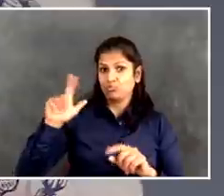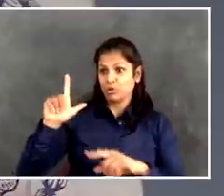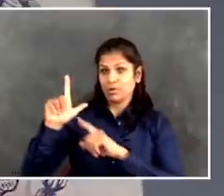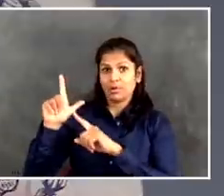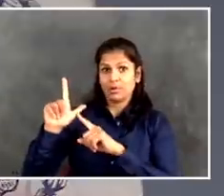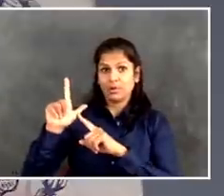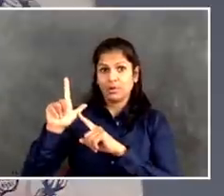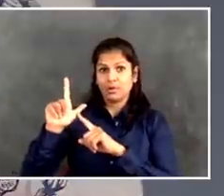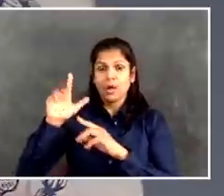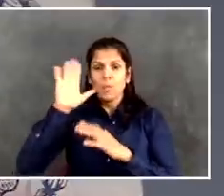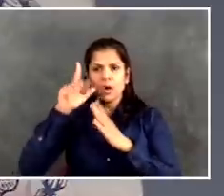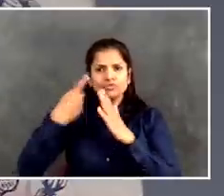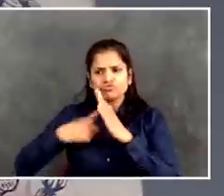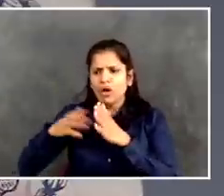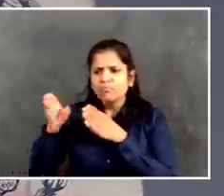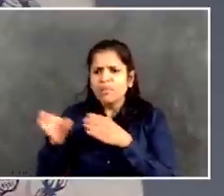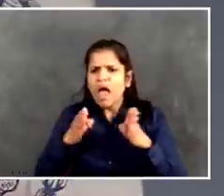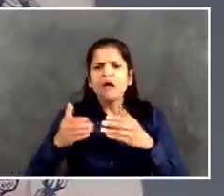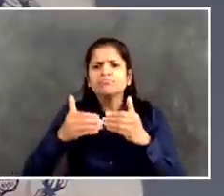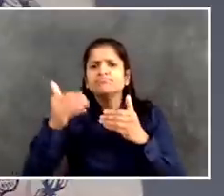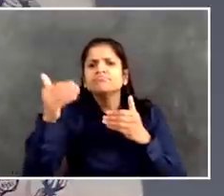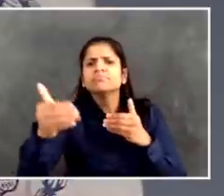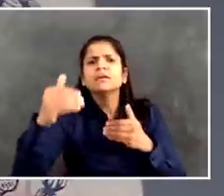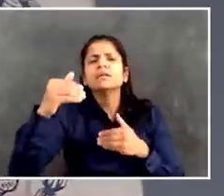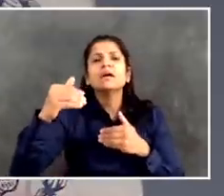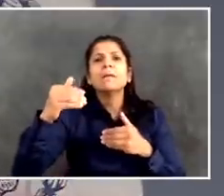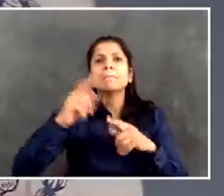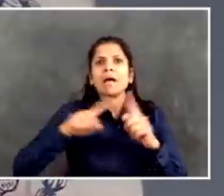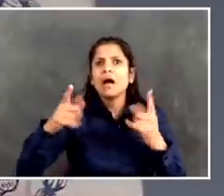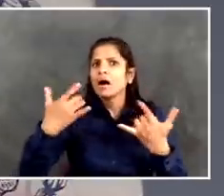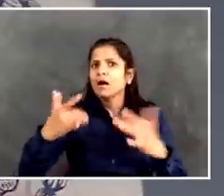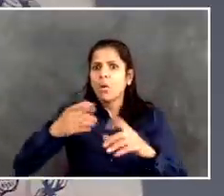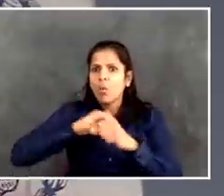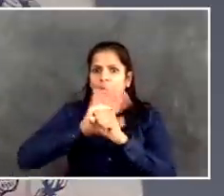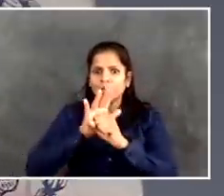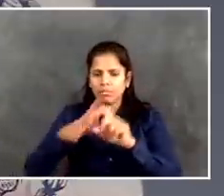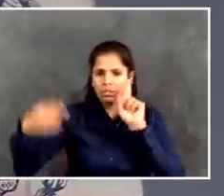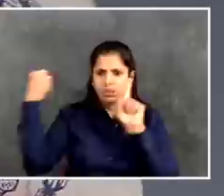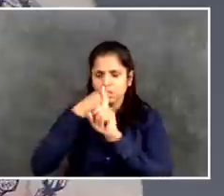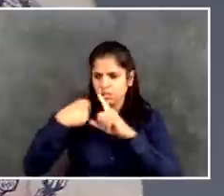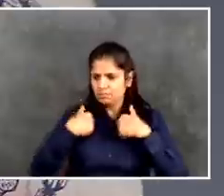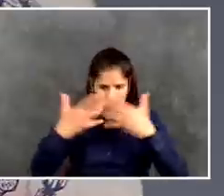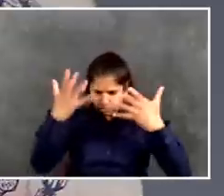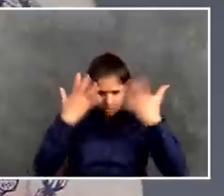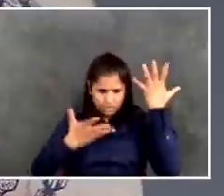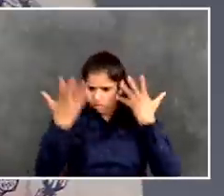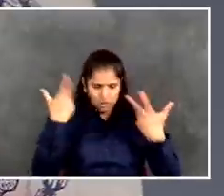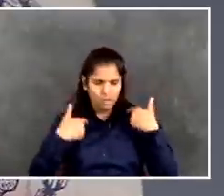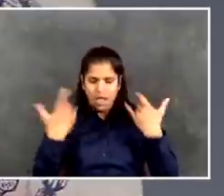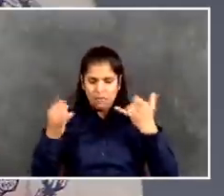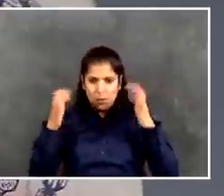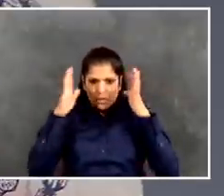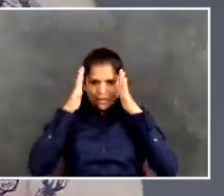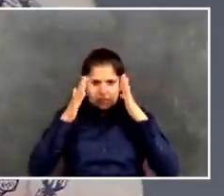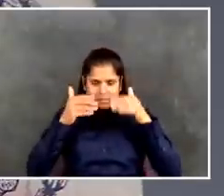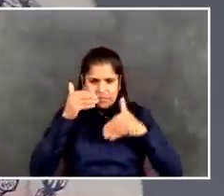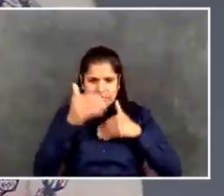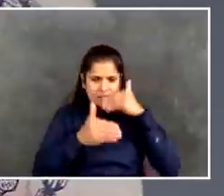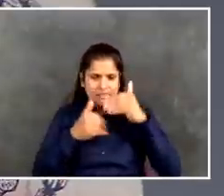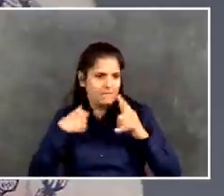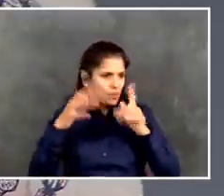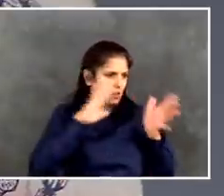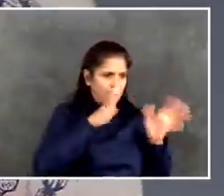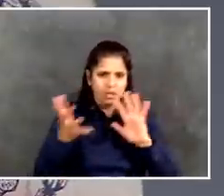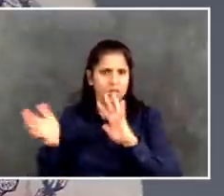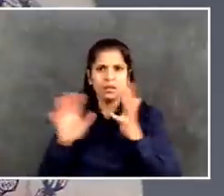we could not authorize a major effort for something that we thought physically couldn't exist in time